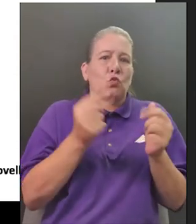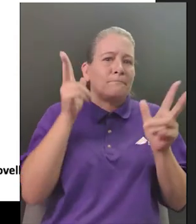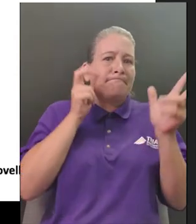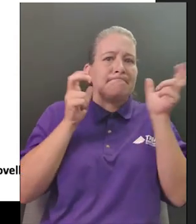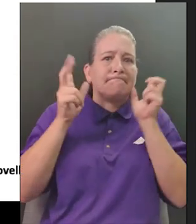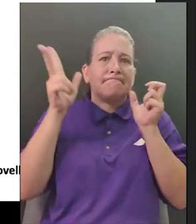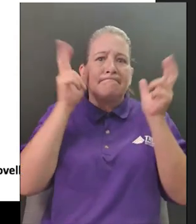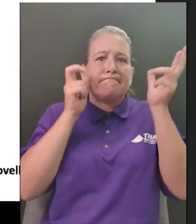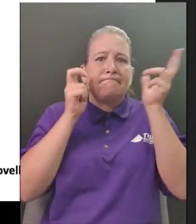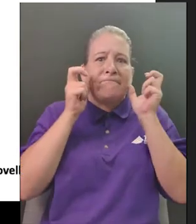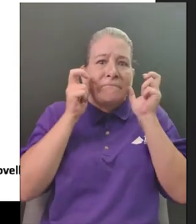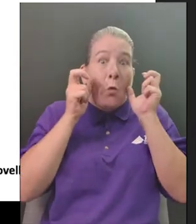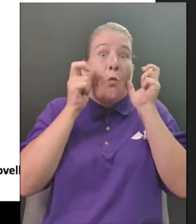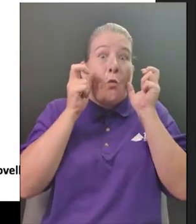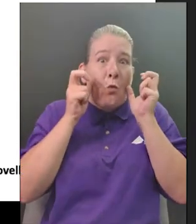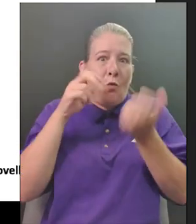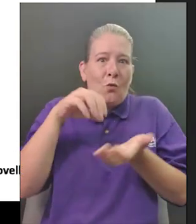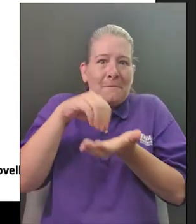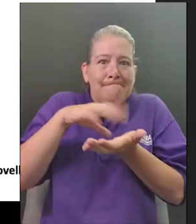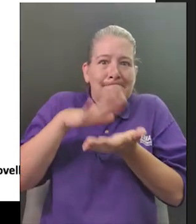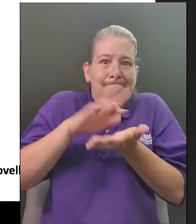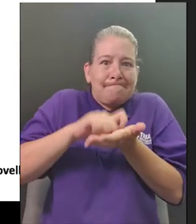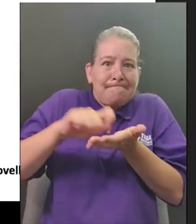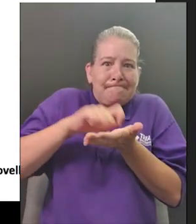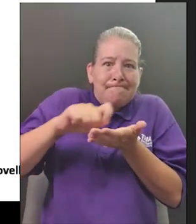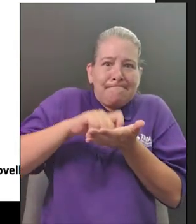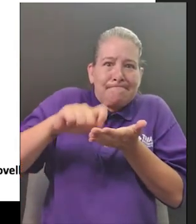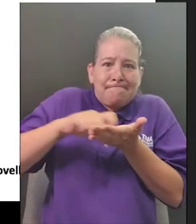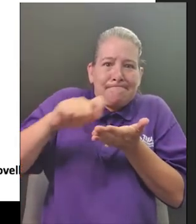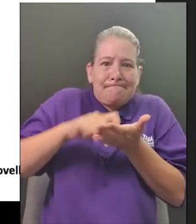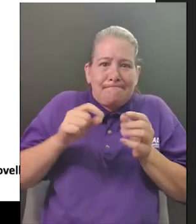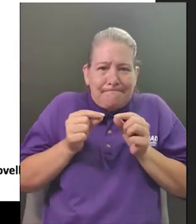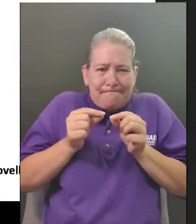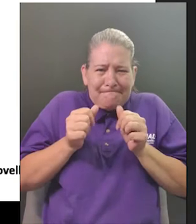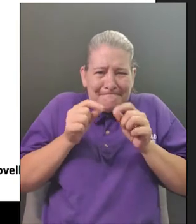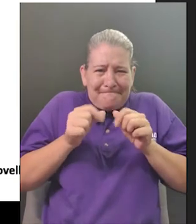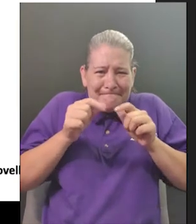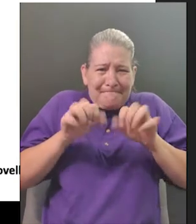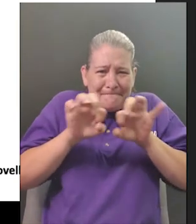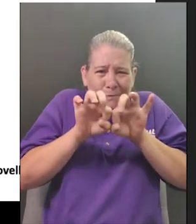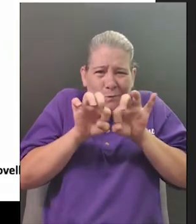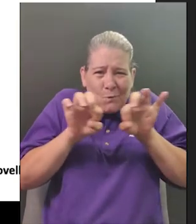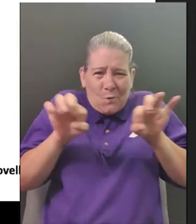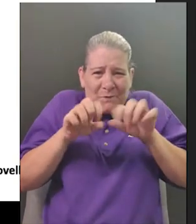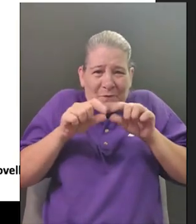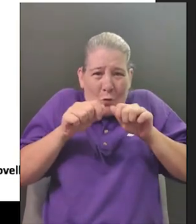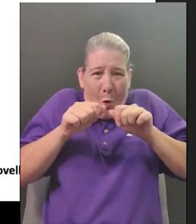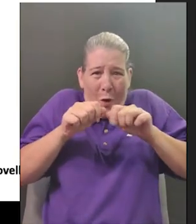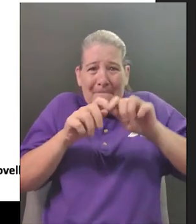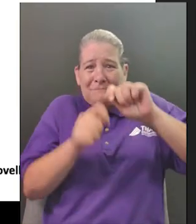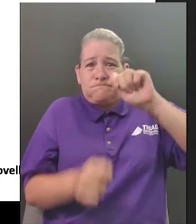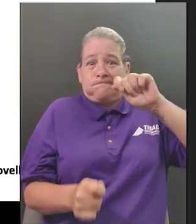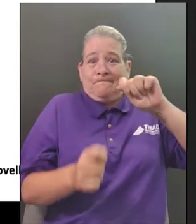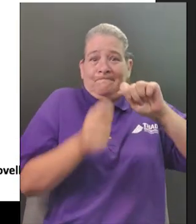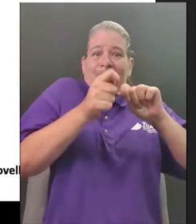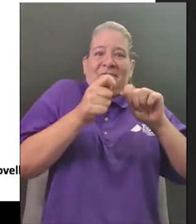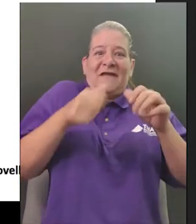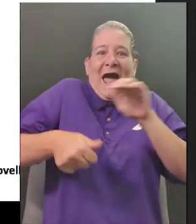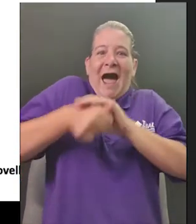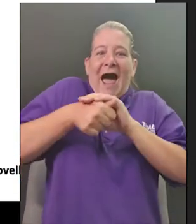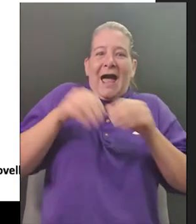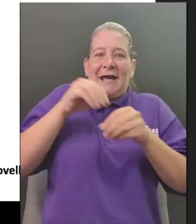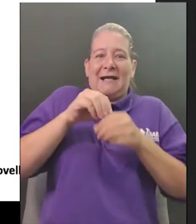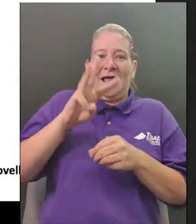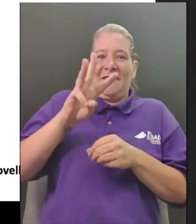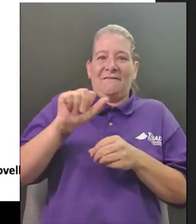if the british were thinking of sending troops somewhere specific something was going to happen she